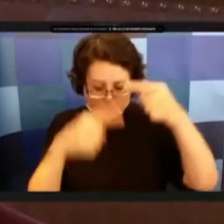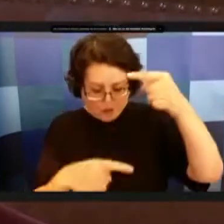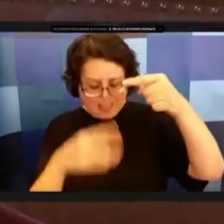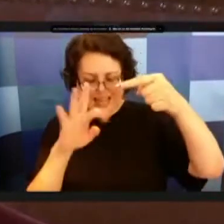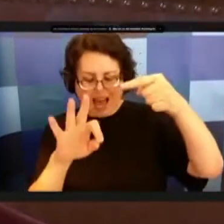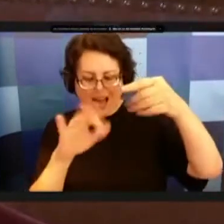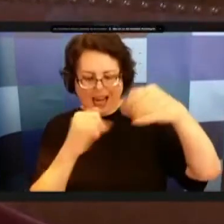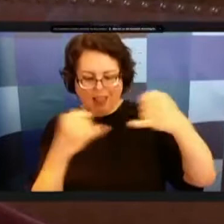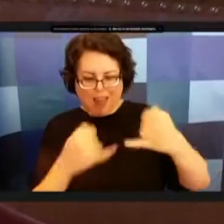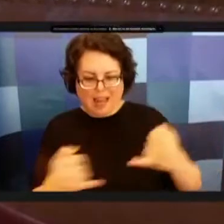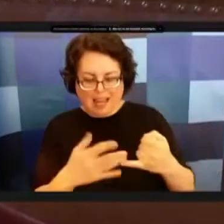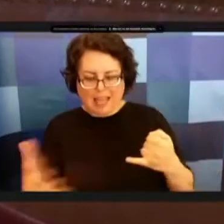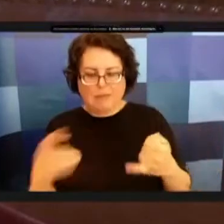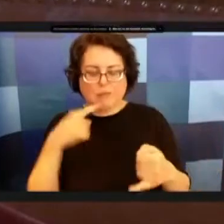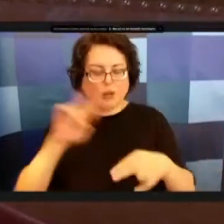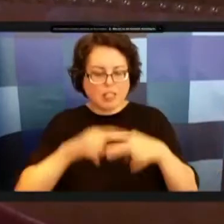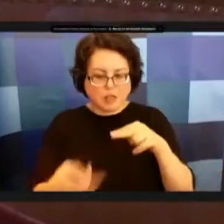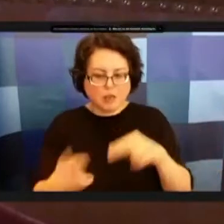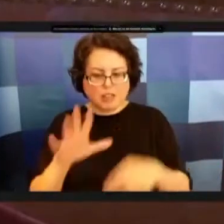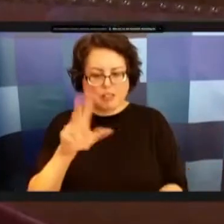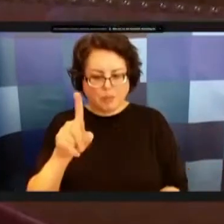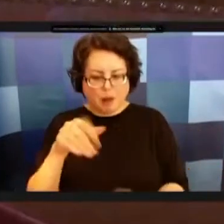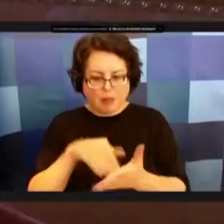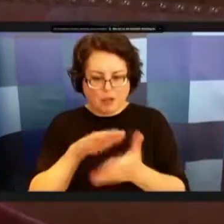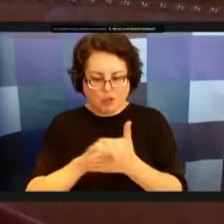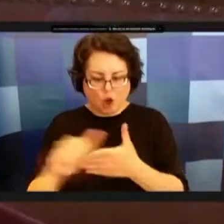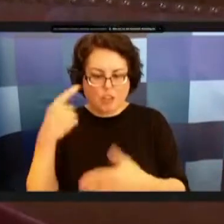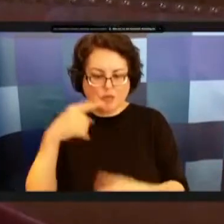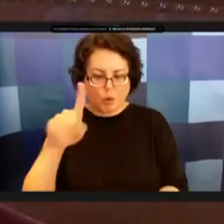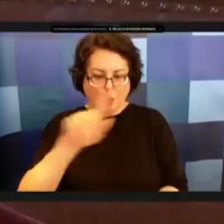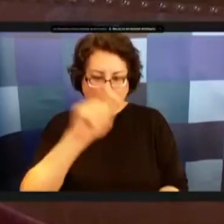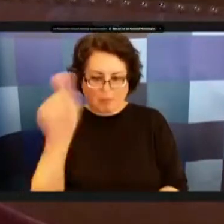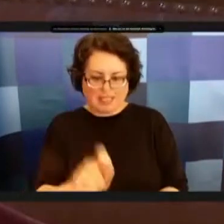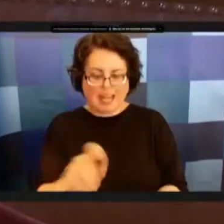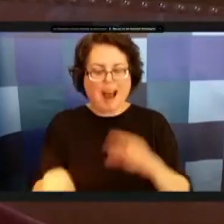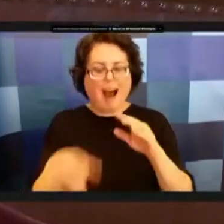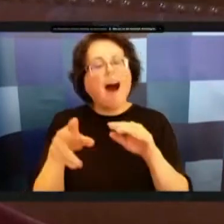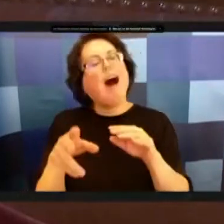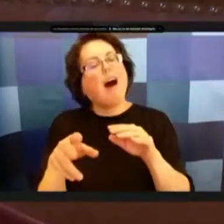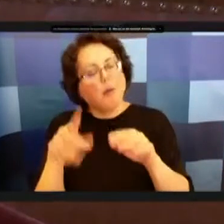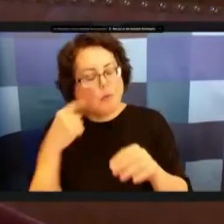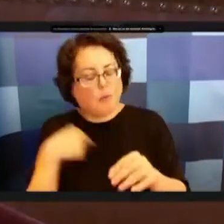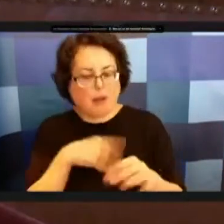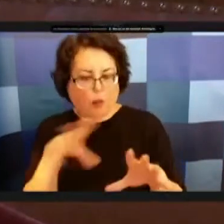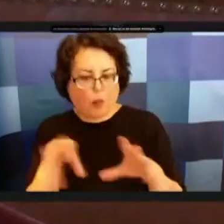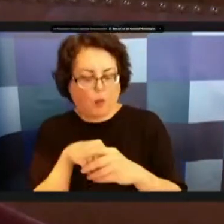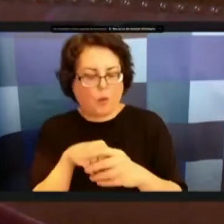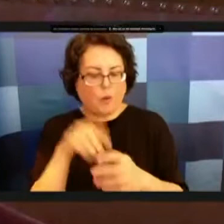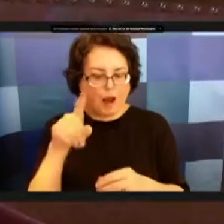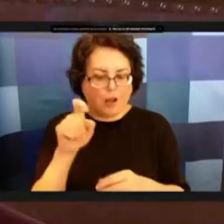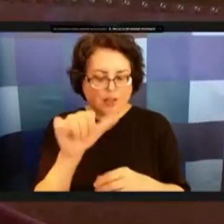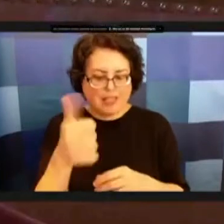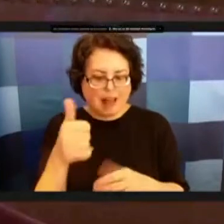fifty one thousand dollars or one percent highlights include auditing and accounting decreased by hundred and ten thousand dollars